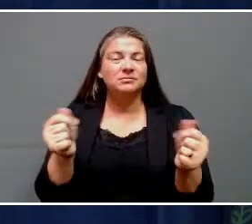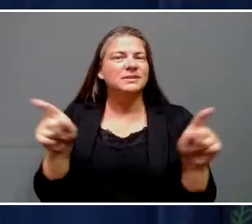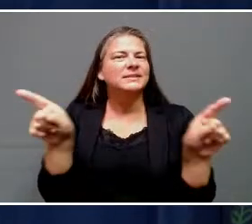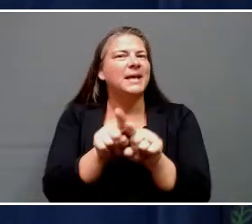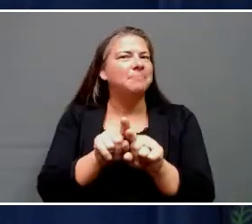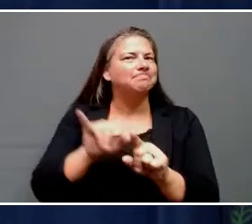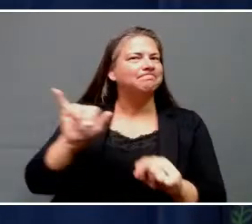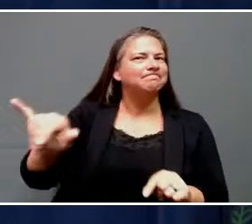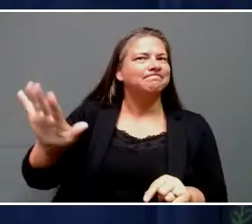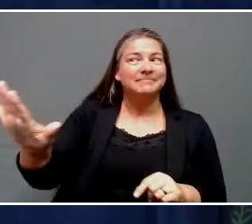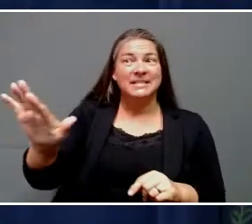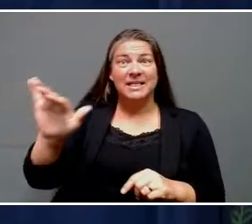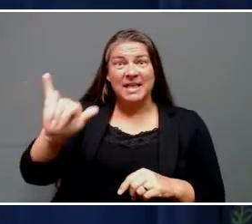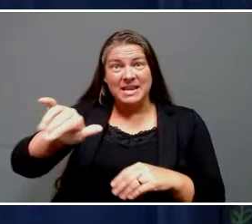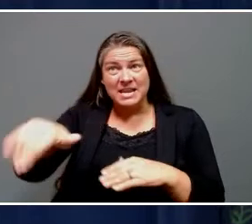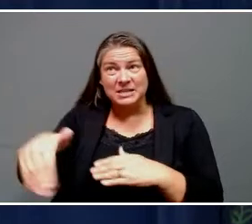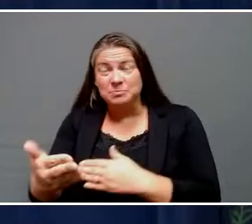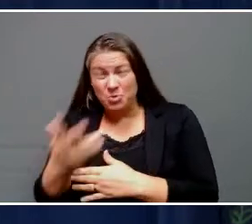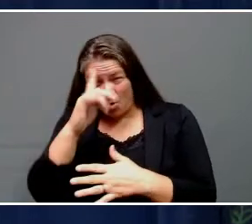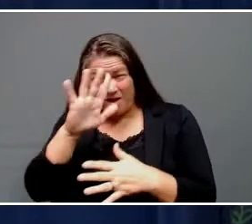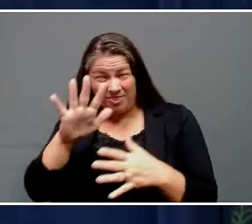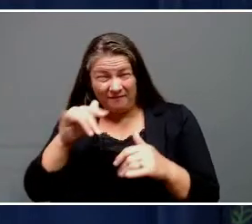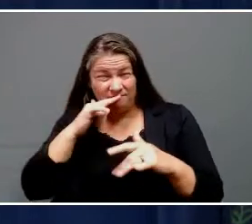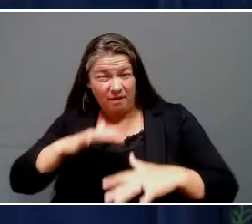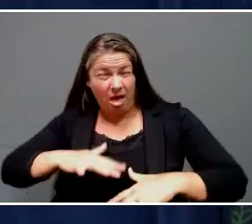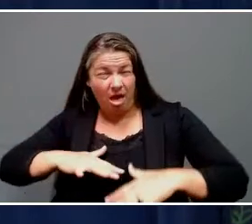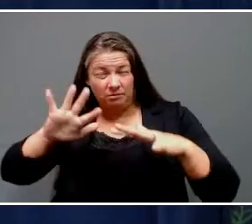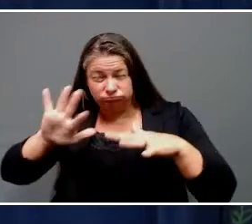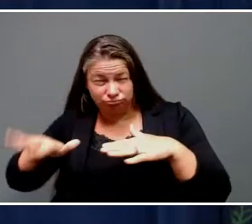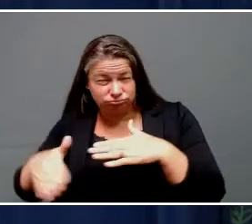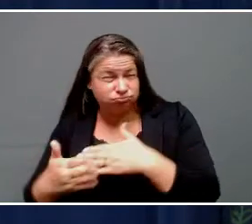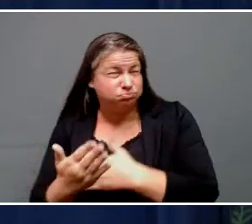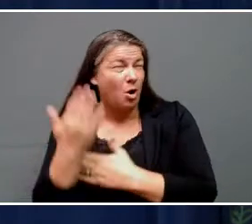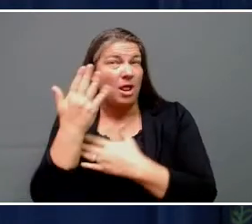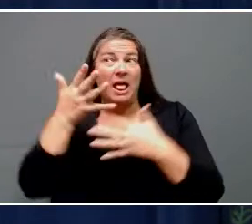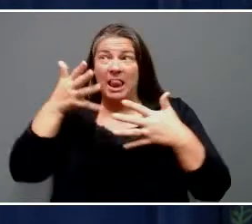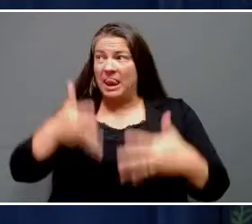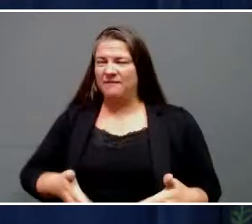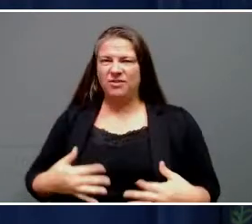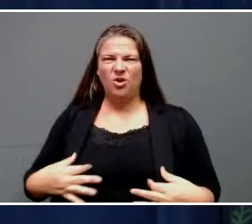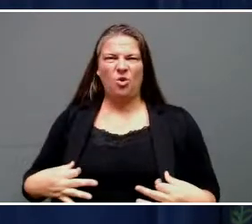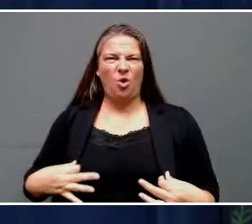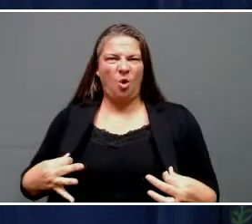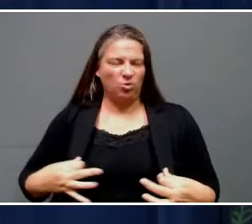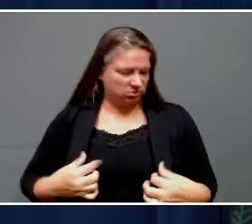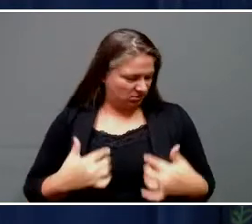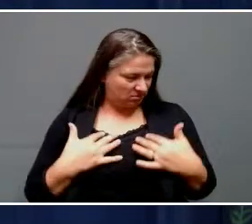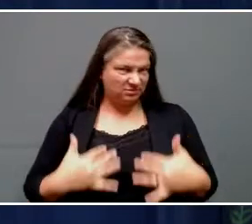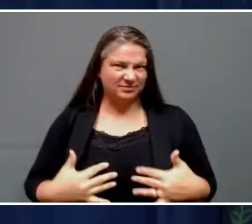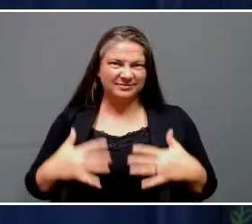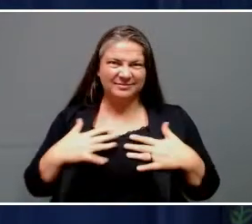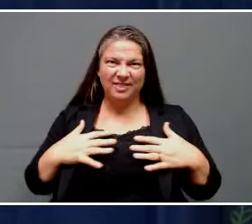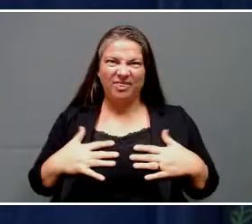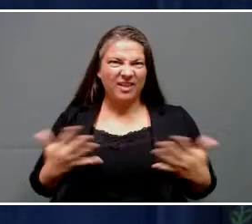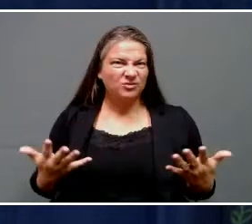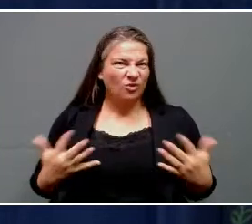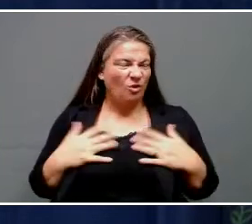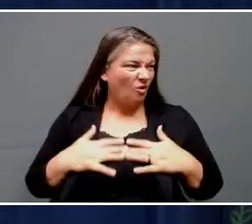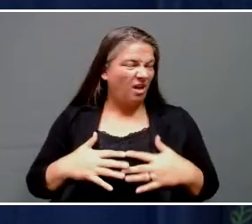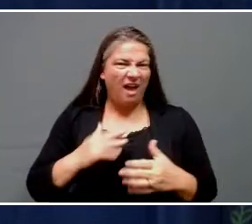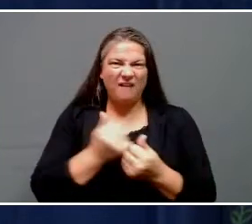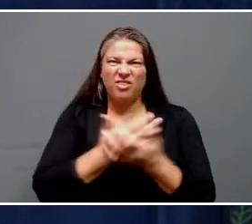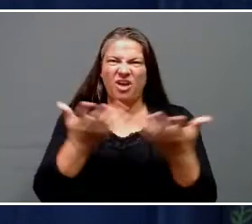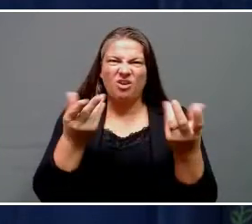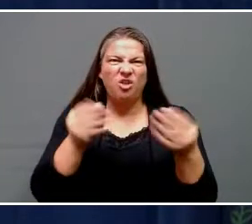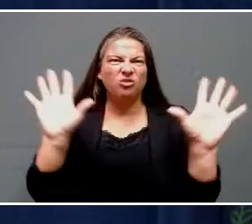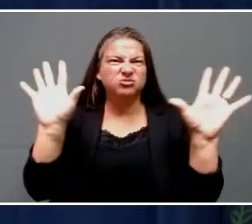morning or late night with only the clothes on their back. I am so proud of the response of our first responders from the